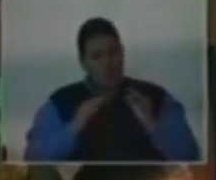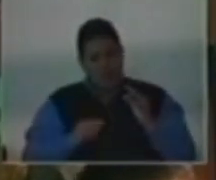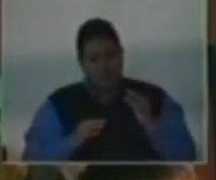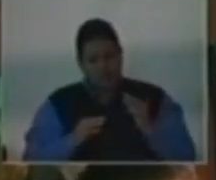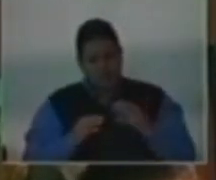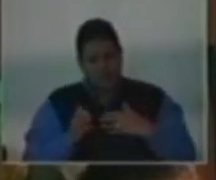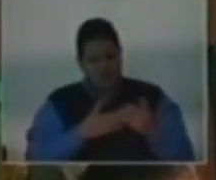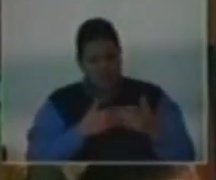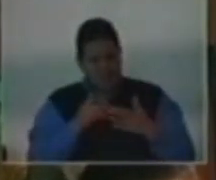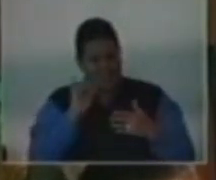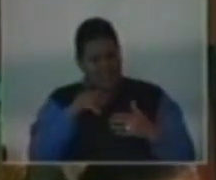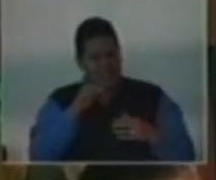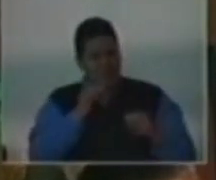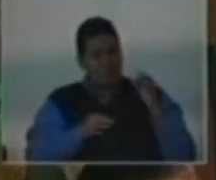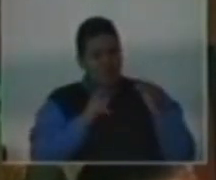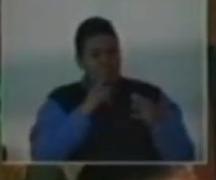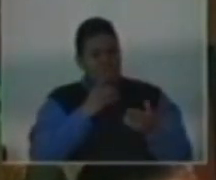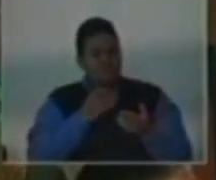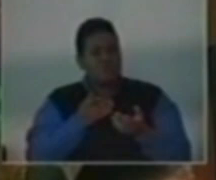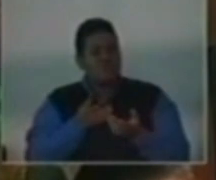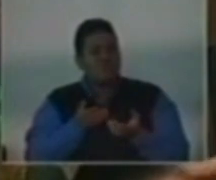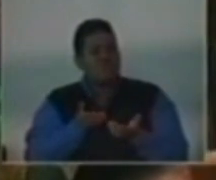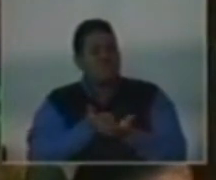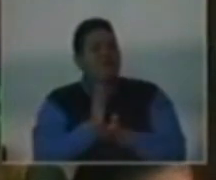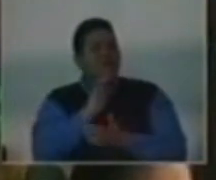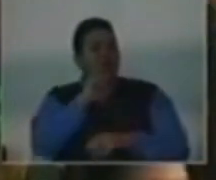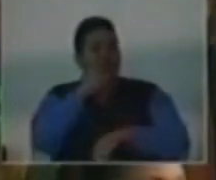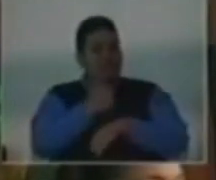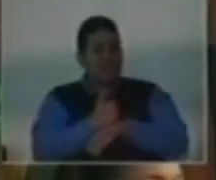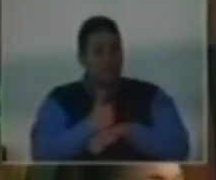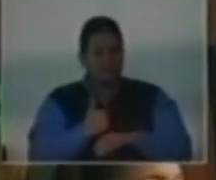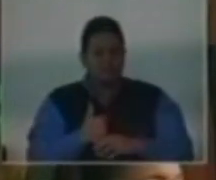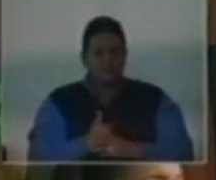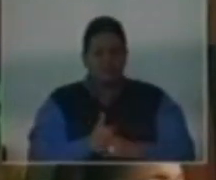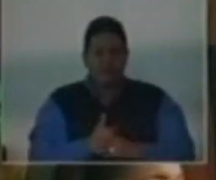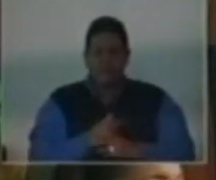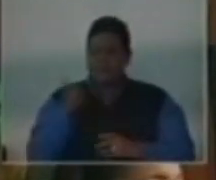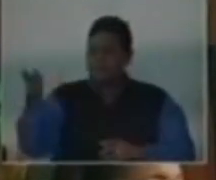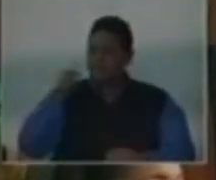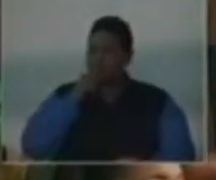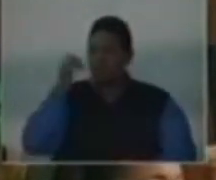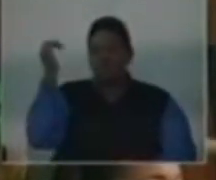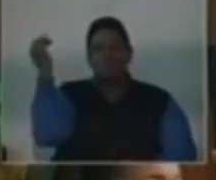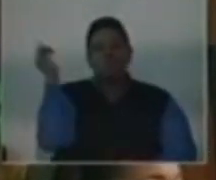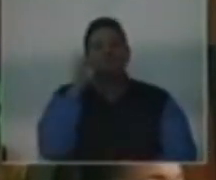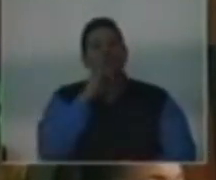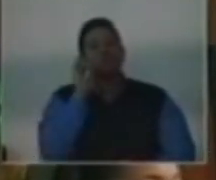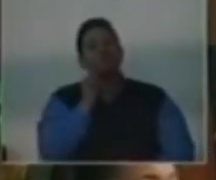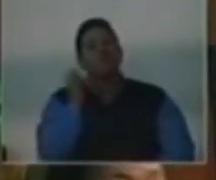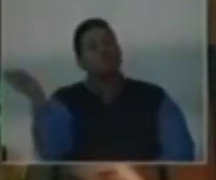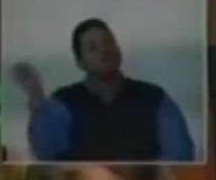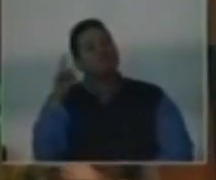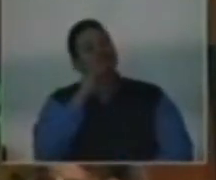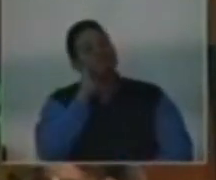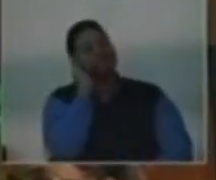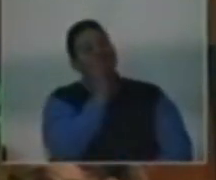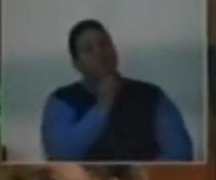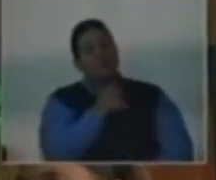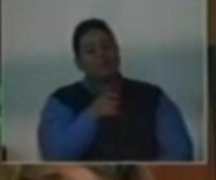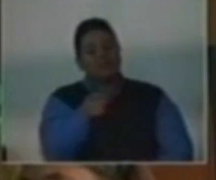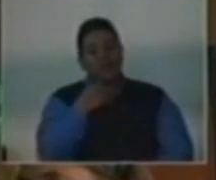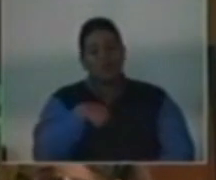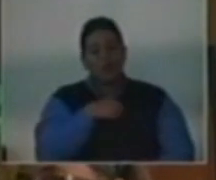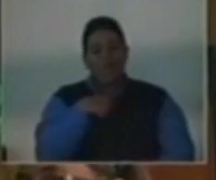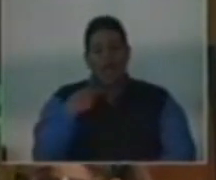not that court was rightfully established? Mr. Speaker, nonsense? You say nonsense? Mr. Speaker, we have a